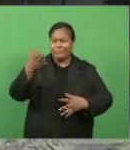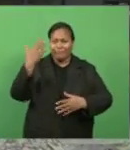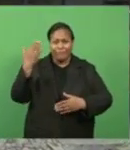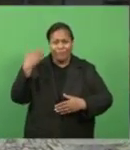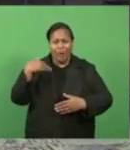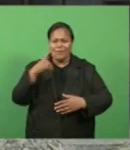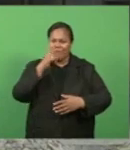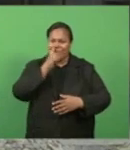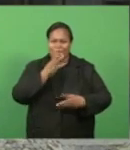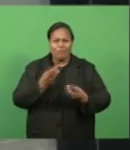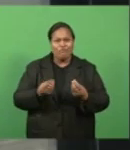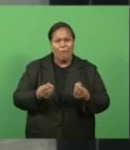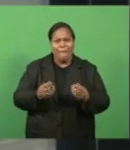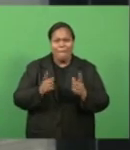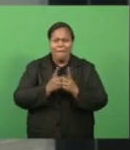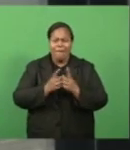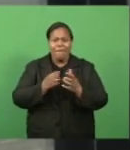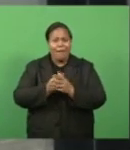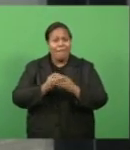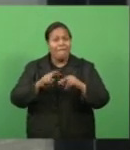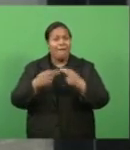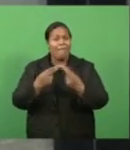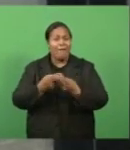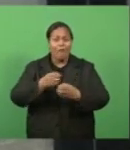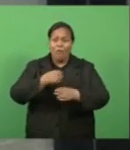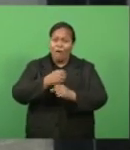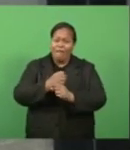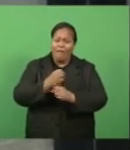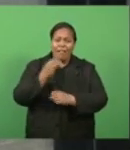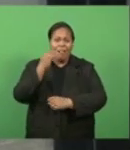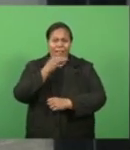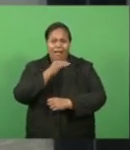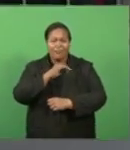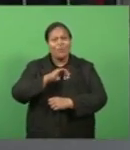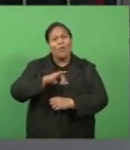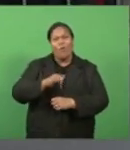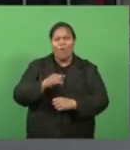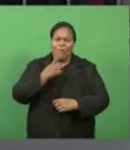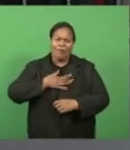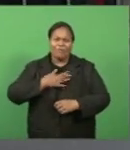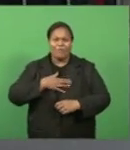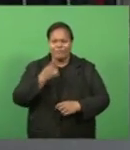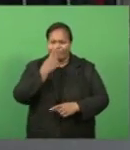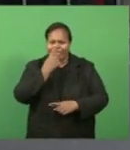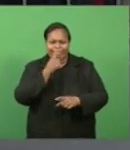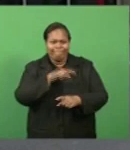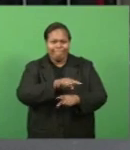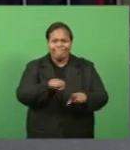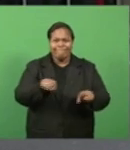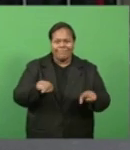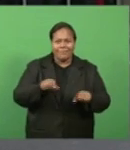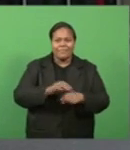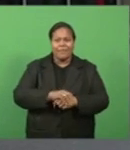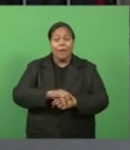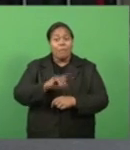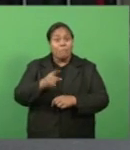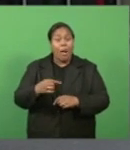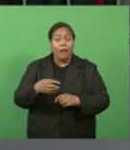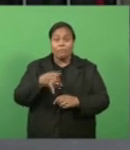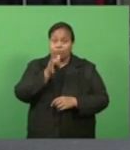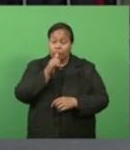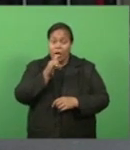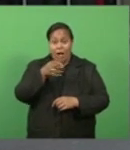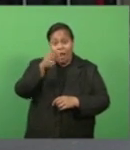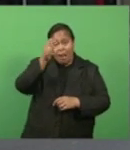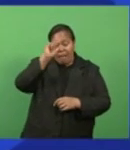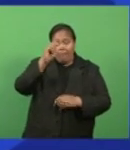meeting friends and family for coffee or lunch, or simply traveling down to refresh their minds. But the bars, restaurants and entertainment centers